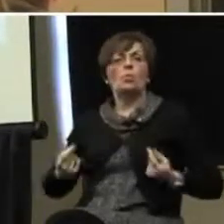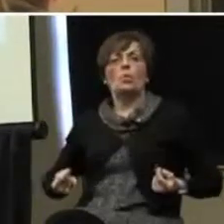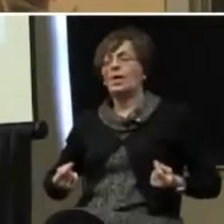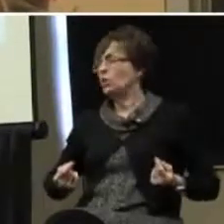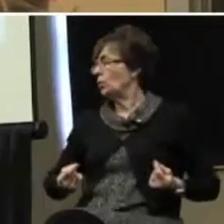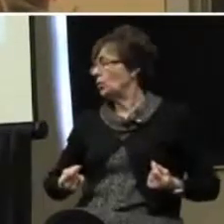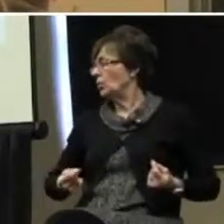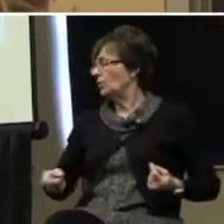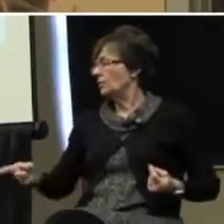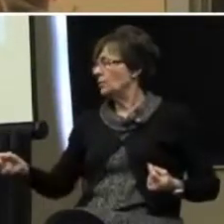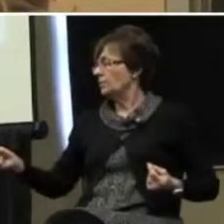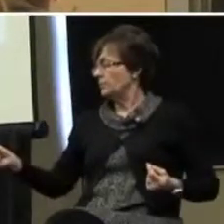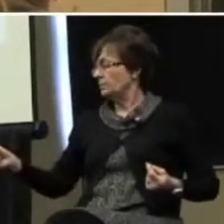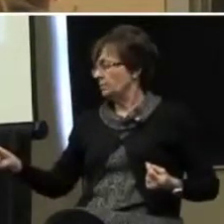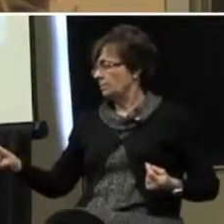to do?